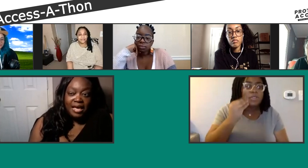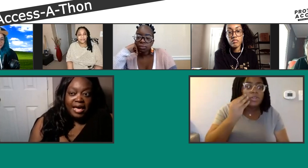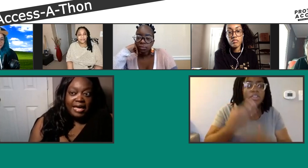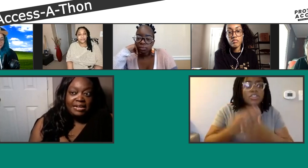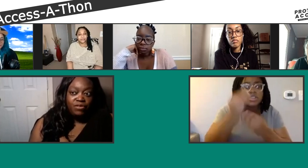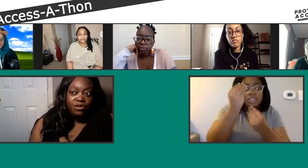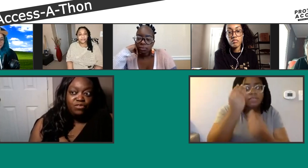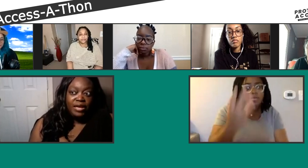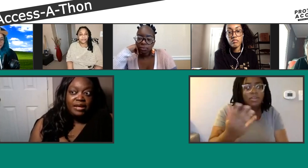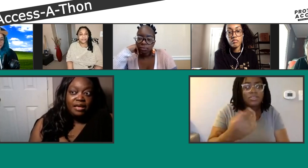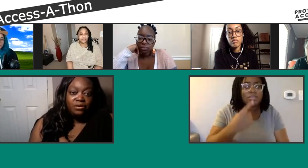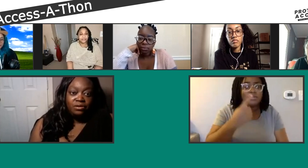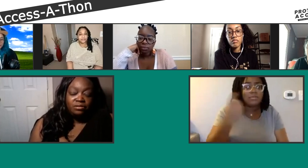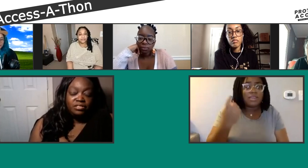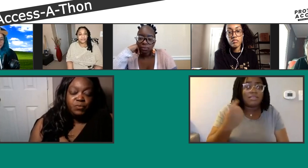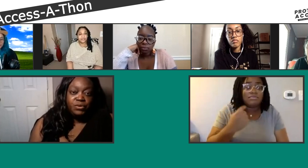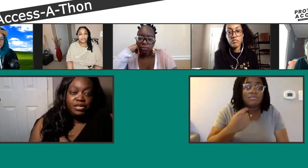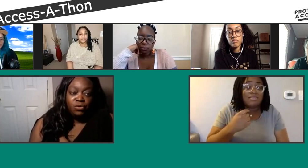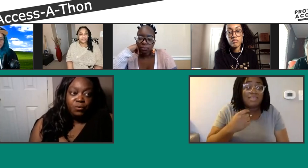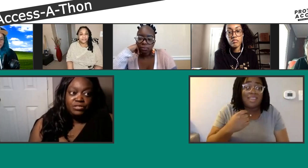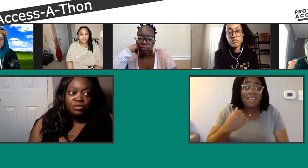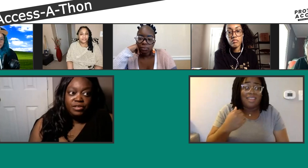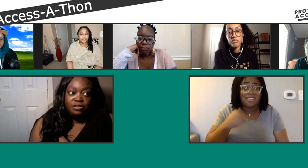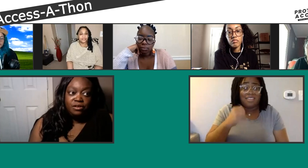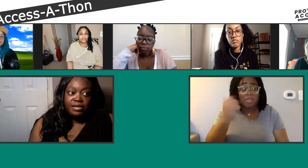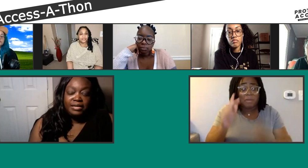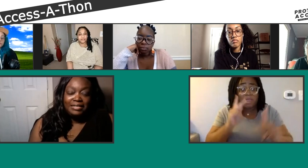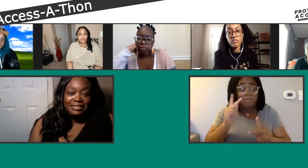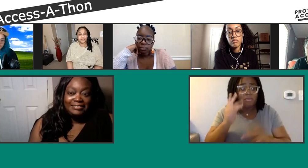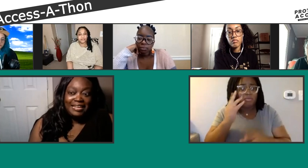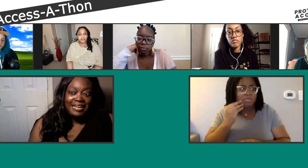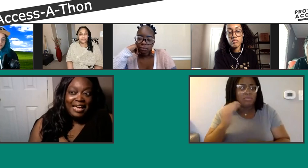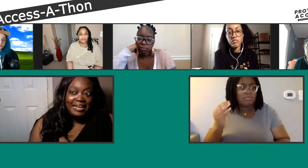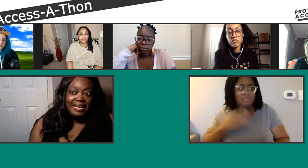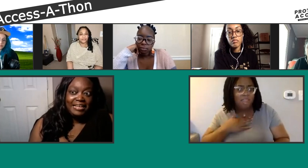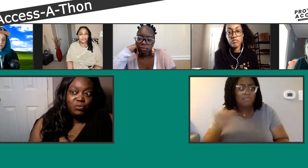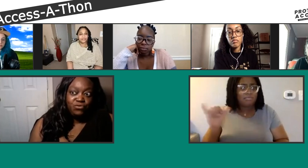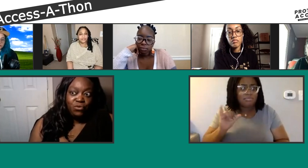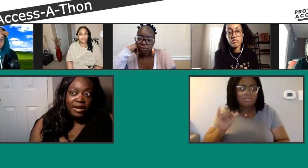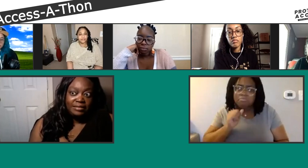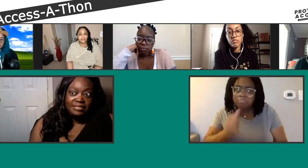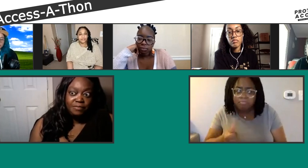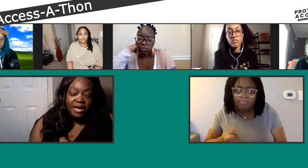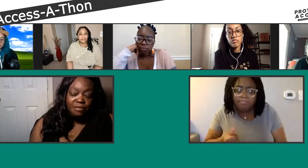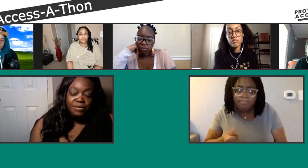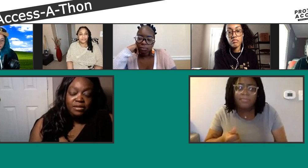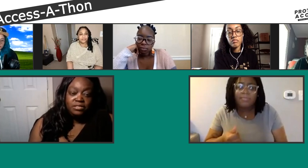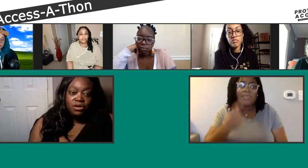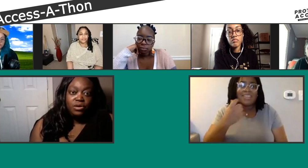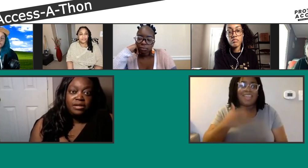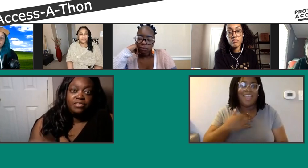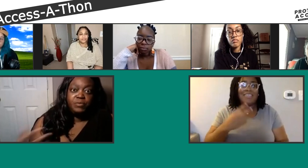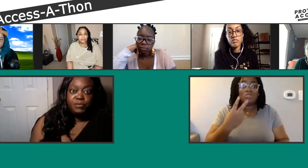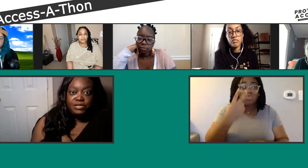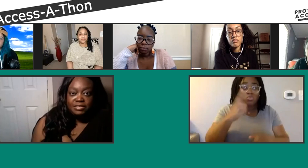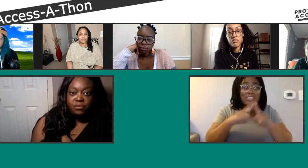I'd never heard of any other Spoonie or person with chronic illness that had cancer before at the same time. So